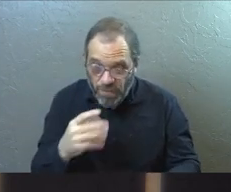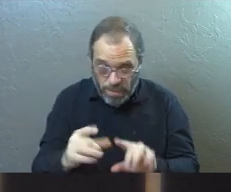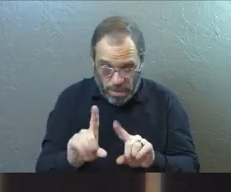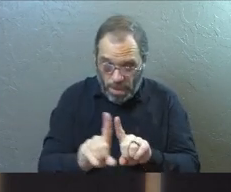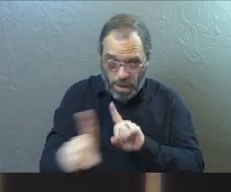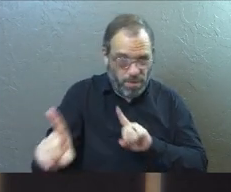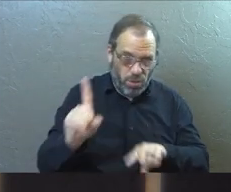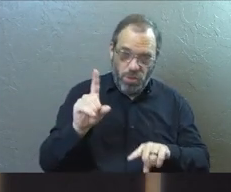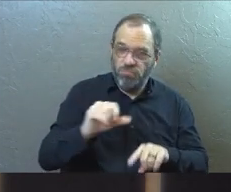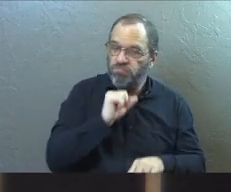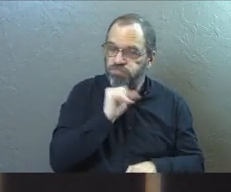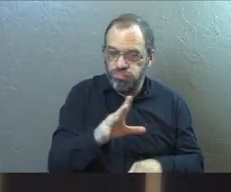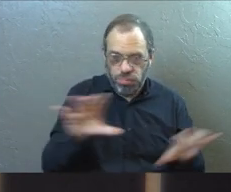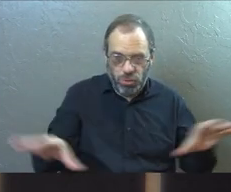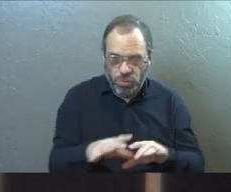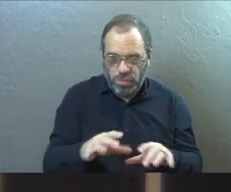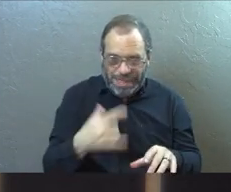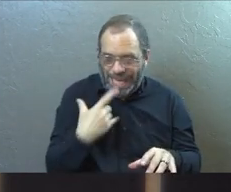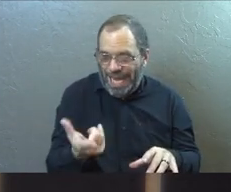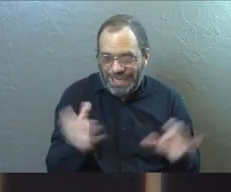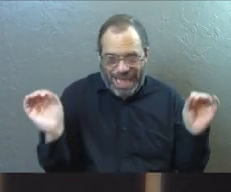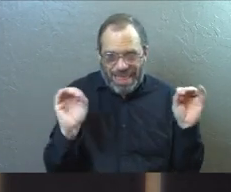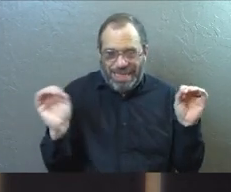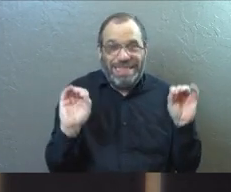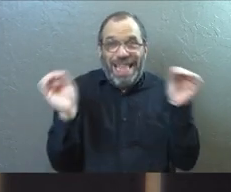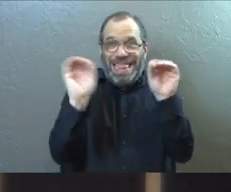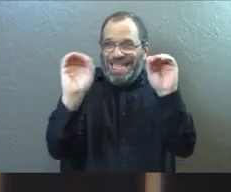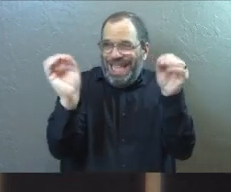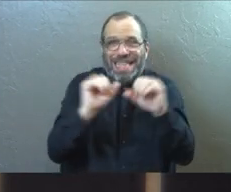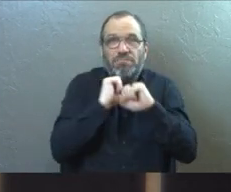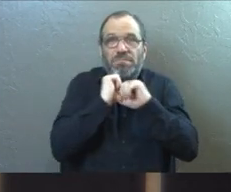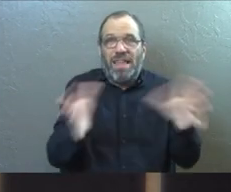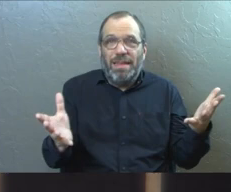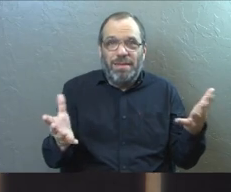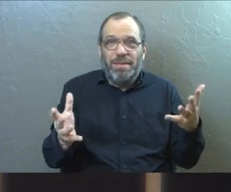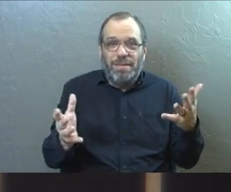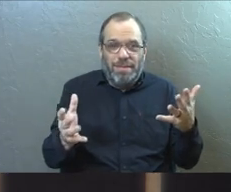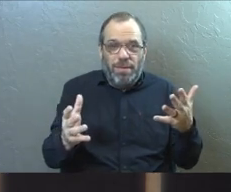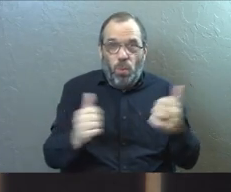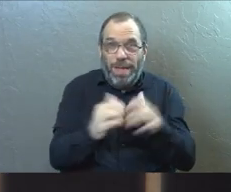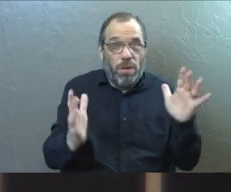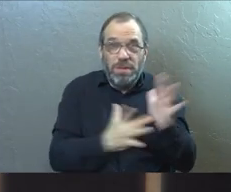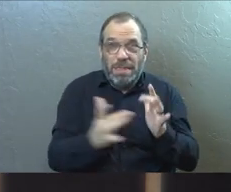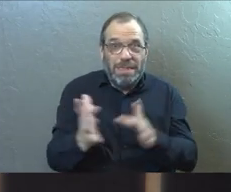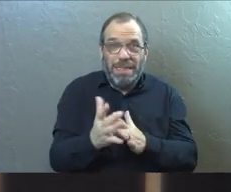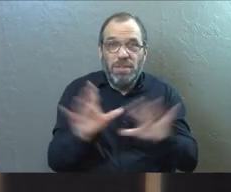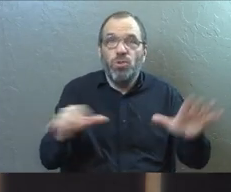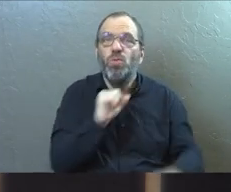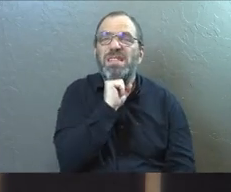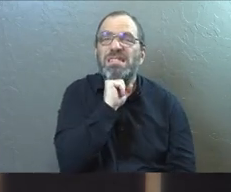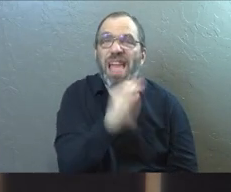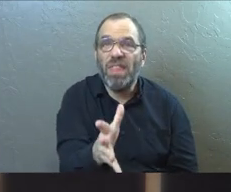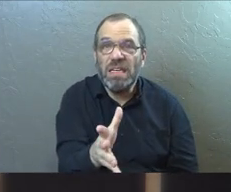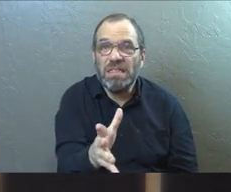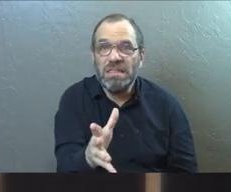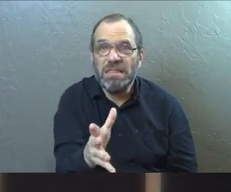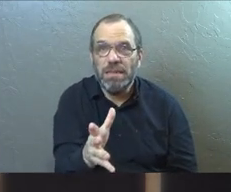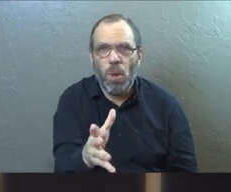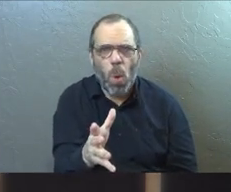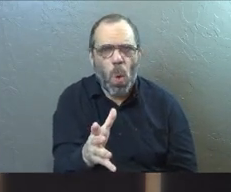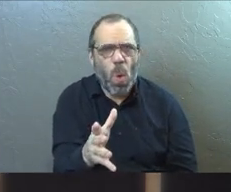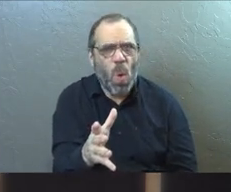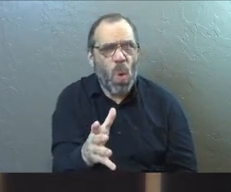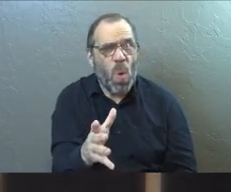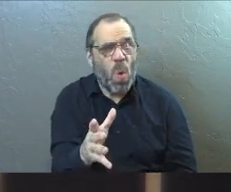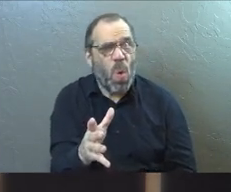from me, you can do nothing. Say nothing. Nothing. That's how much you can do apart from Jesus. Nothing. Big